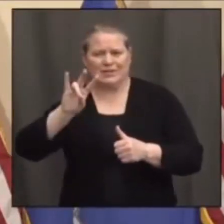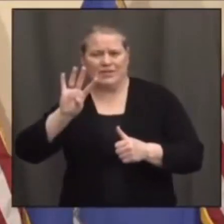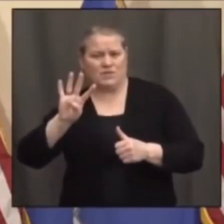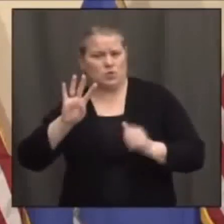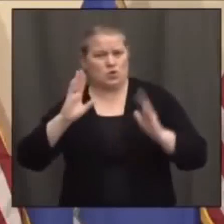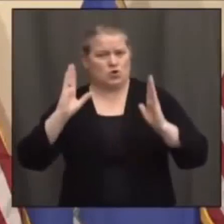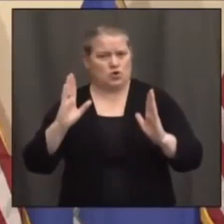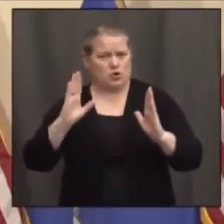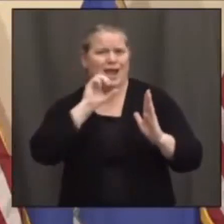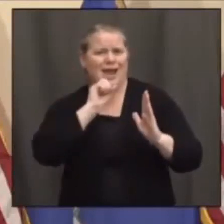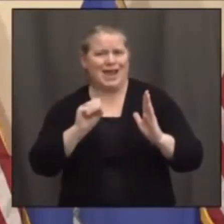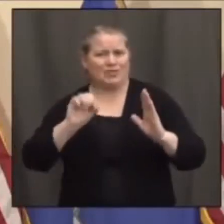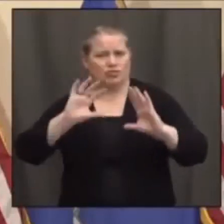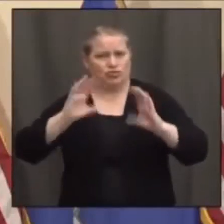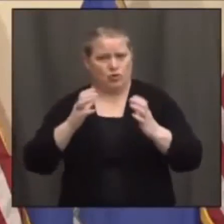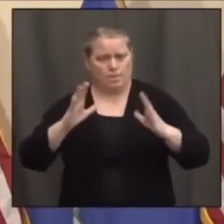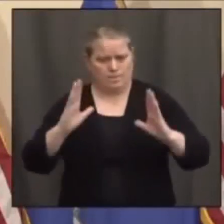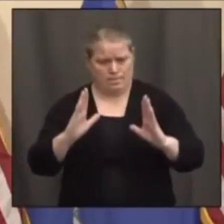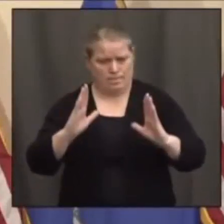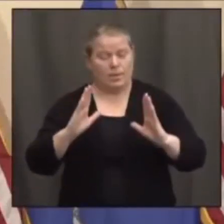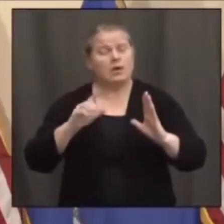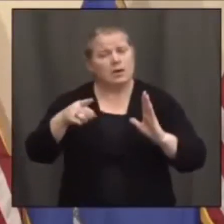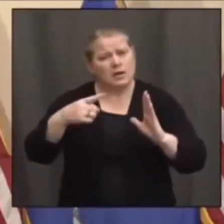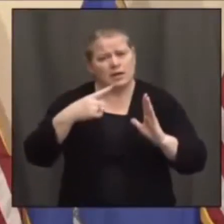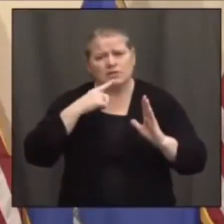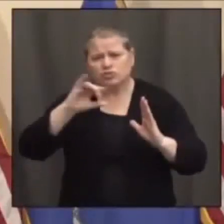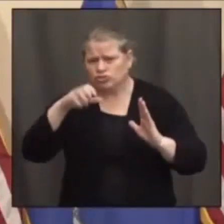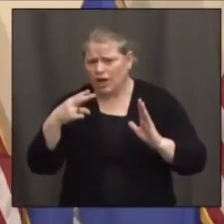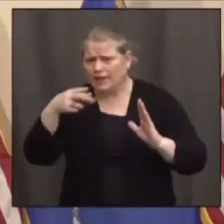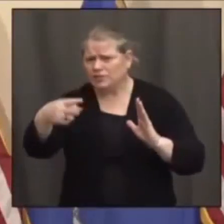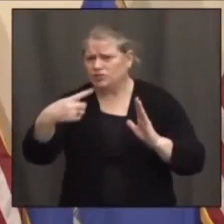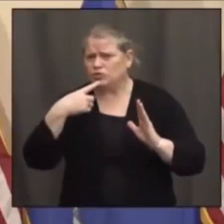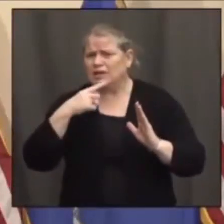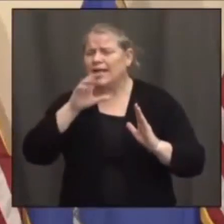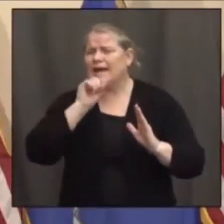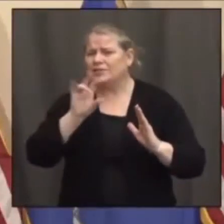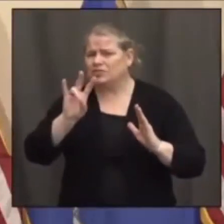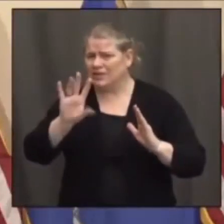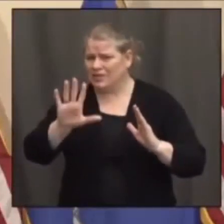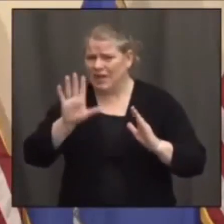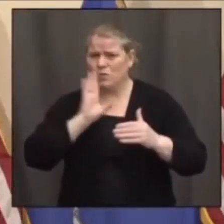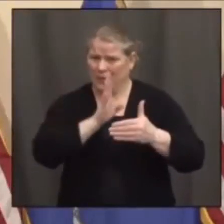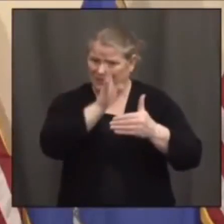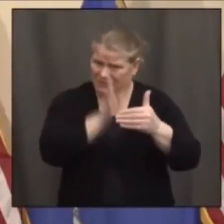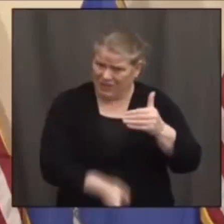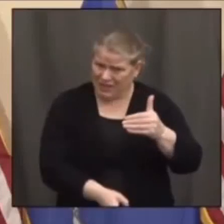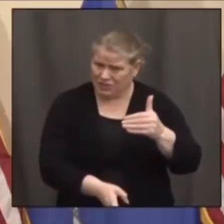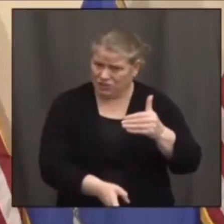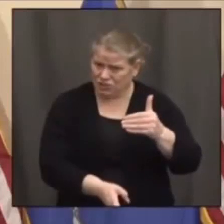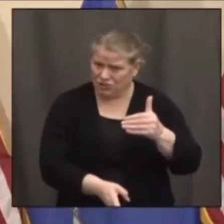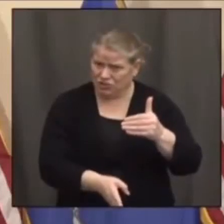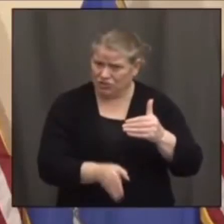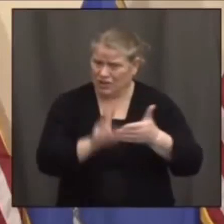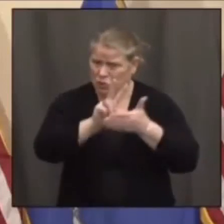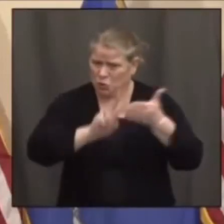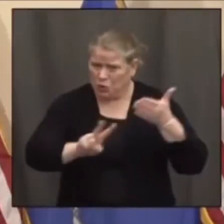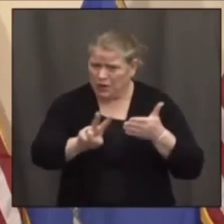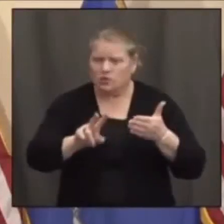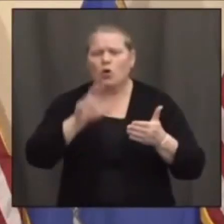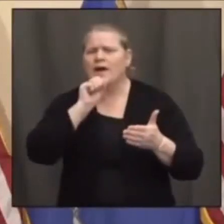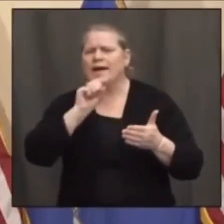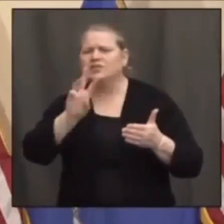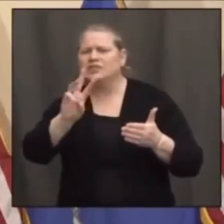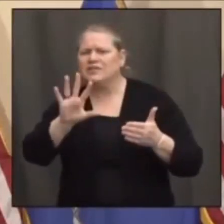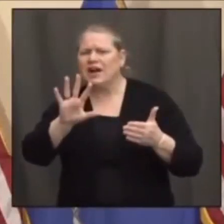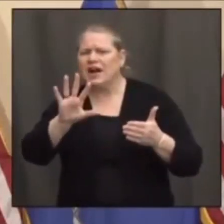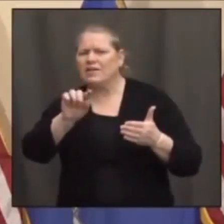did you say that 75-plus-year-olds will be done in two weeks or 65- to 74 will start in two weeks? Because my understanding is there's a little